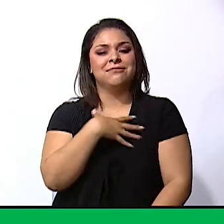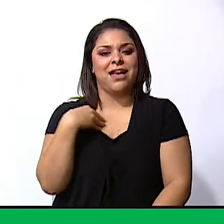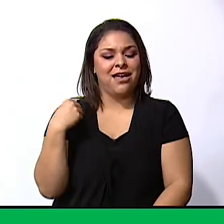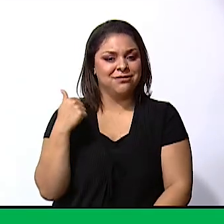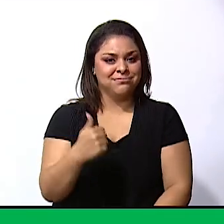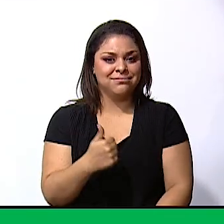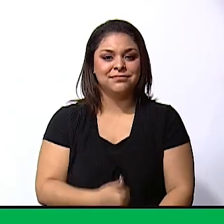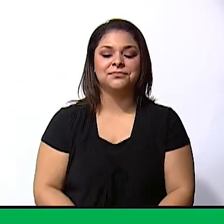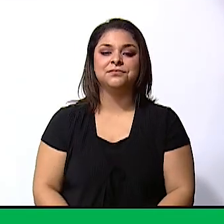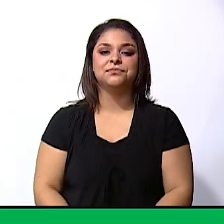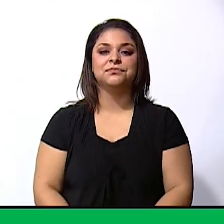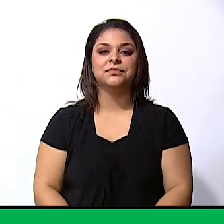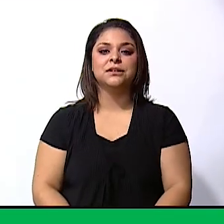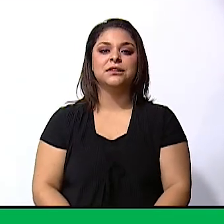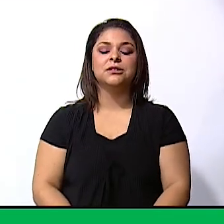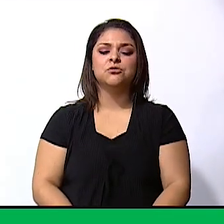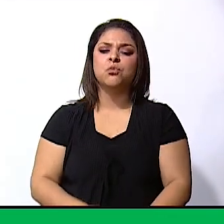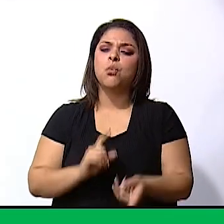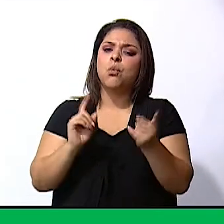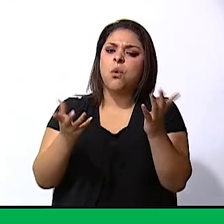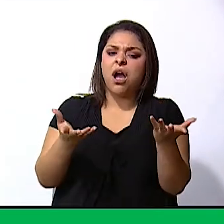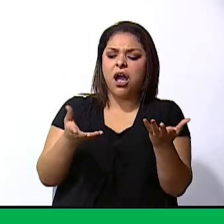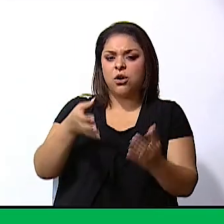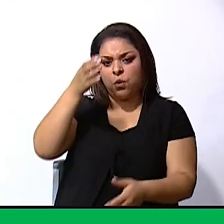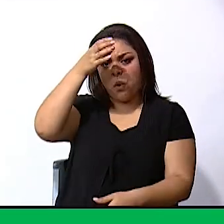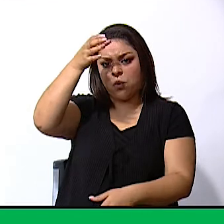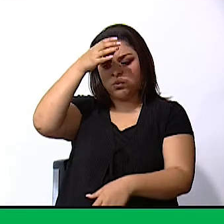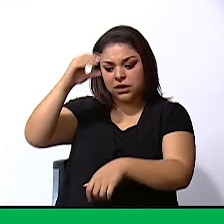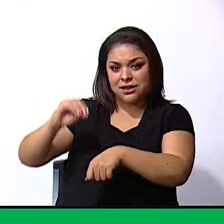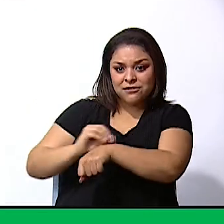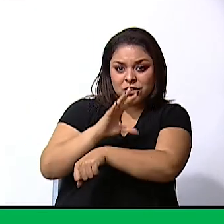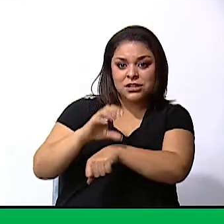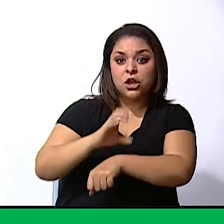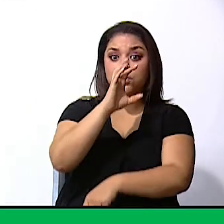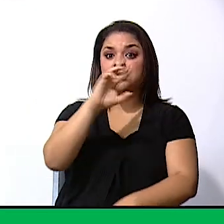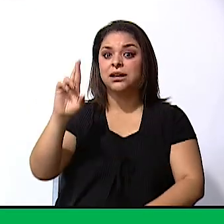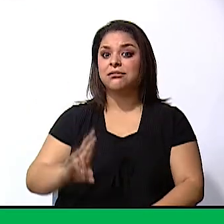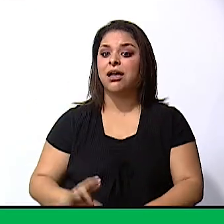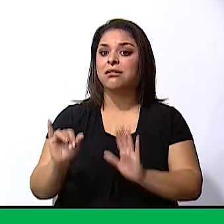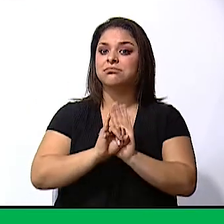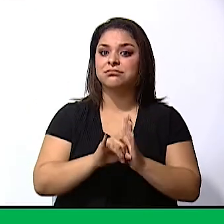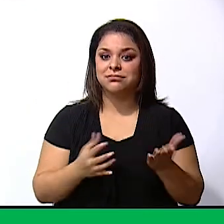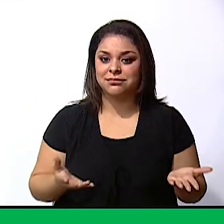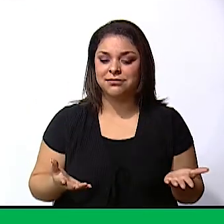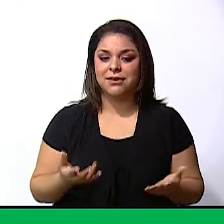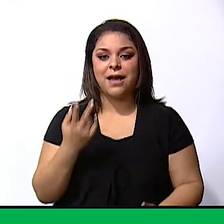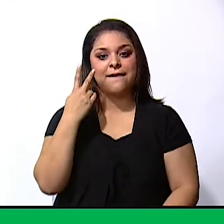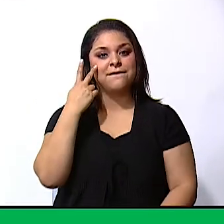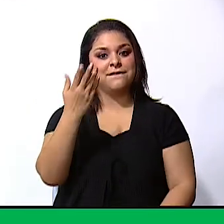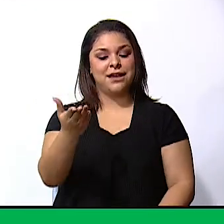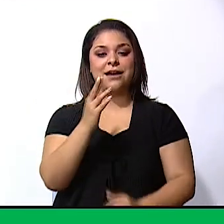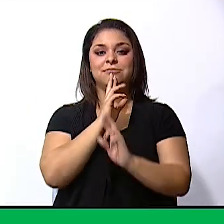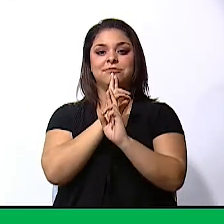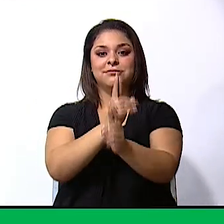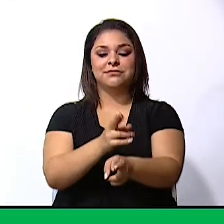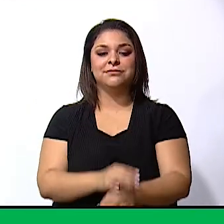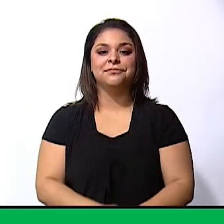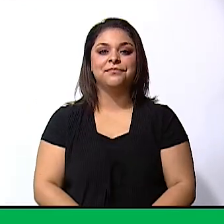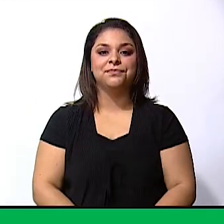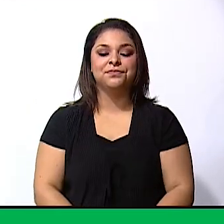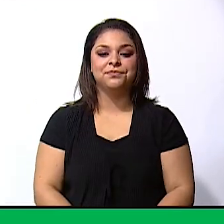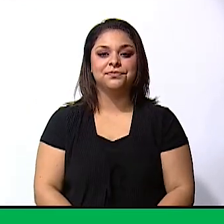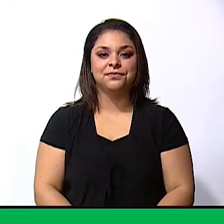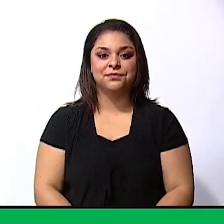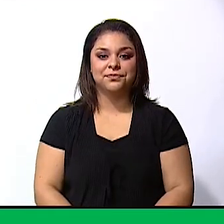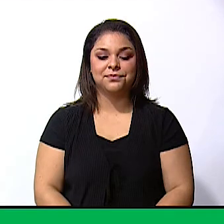and what cultures do influence costa rica's identity let's see what you answer arlin